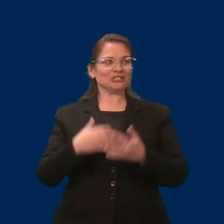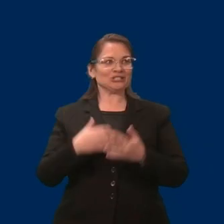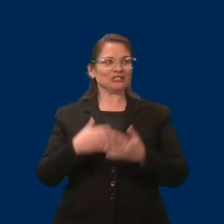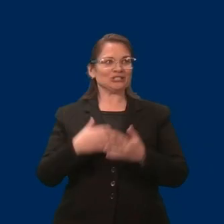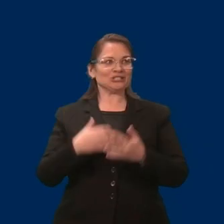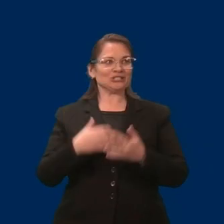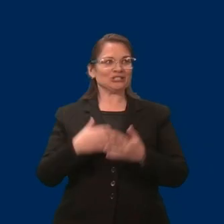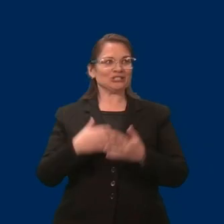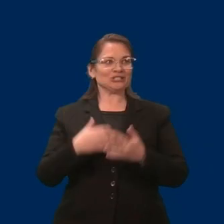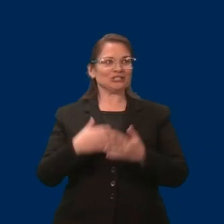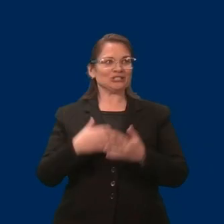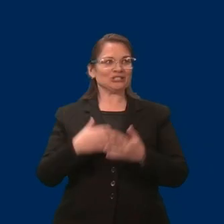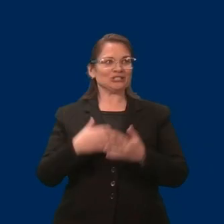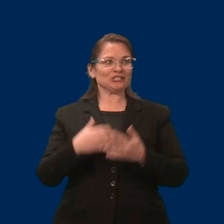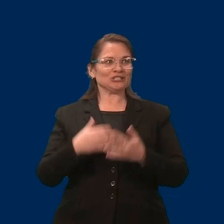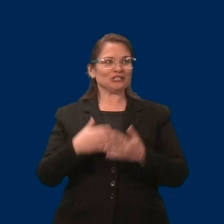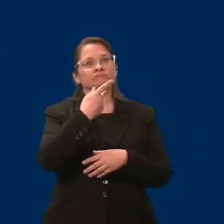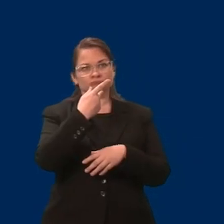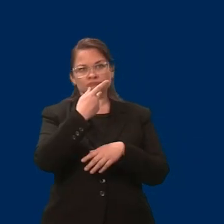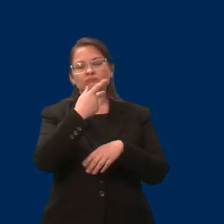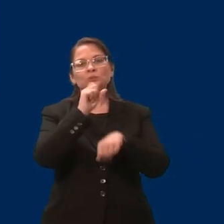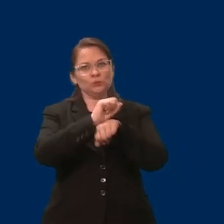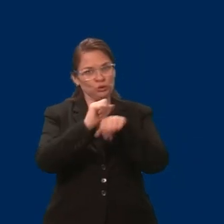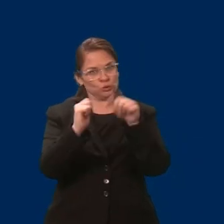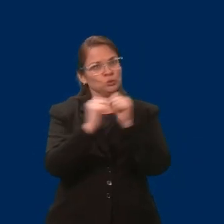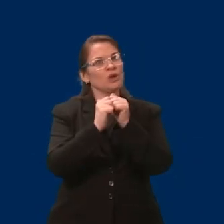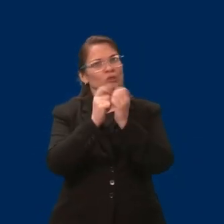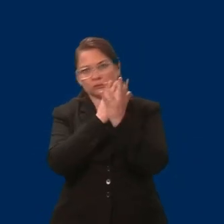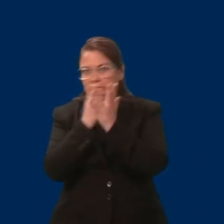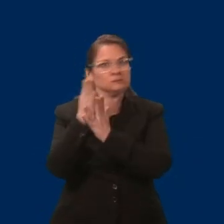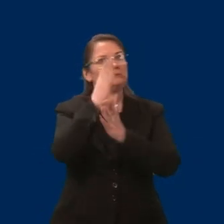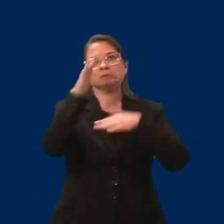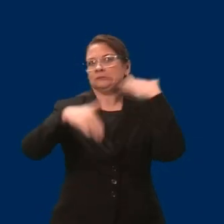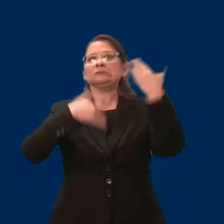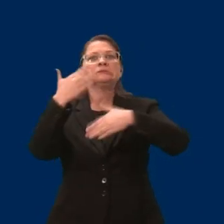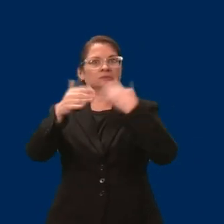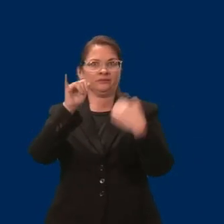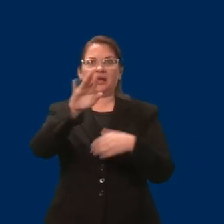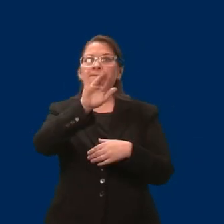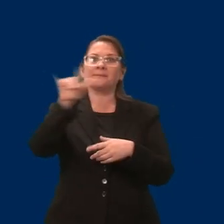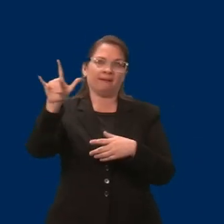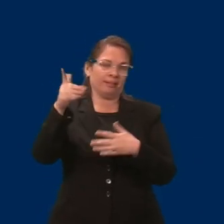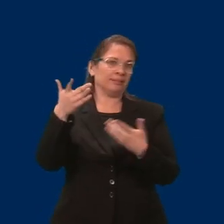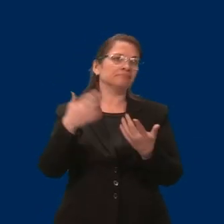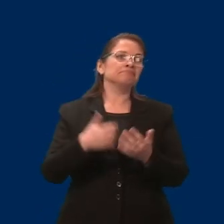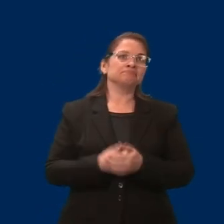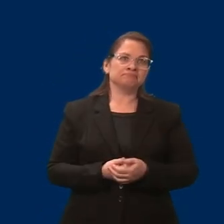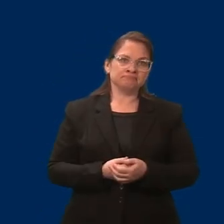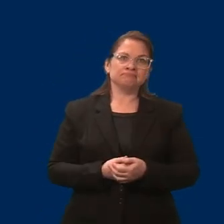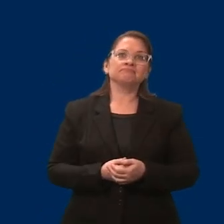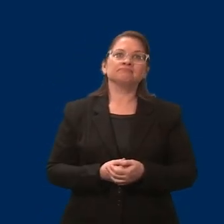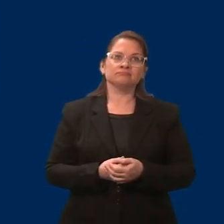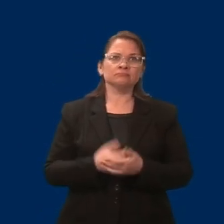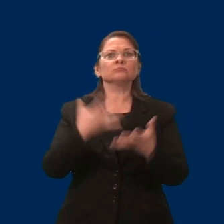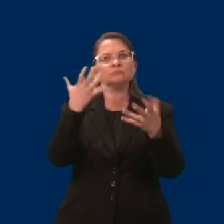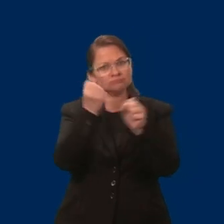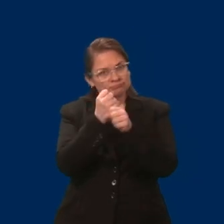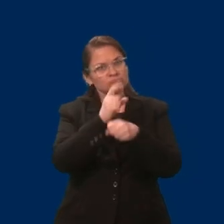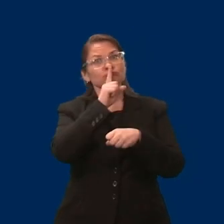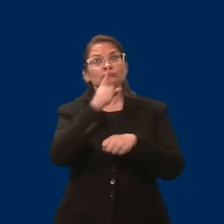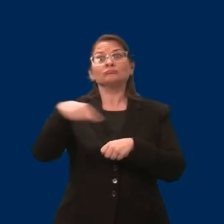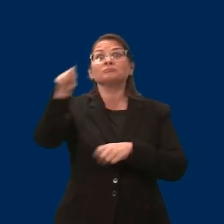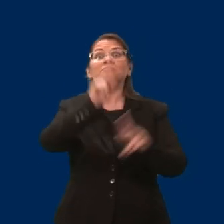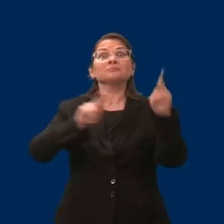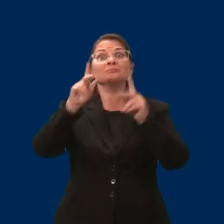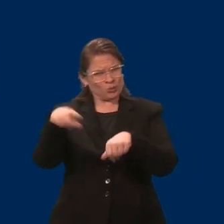35, Anoka. It makes no sense at all to not let everybody work the most they possibly can to have